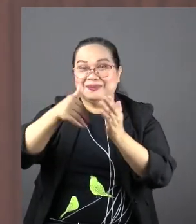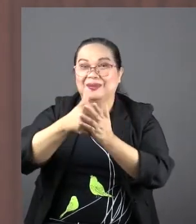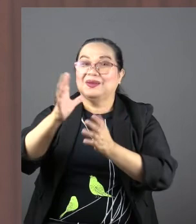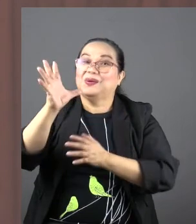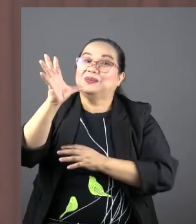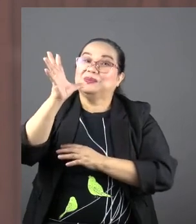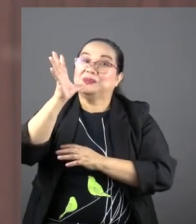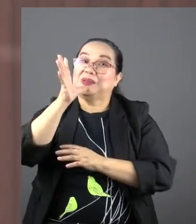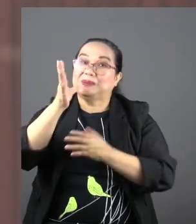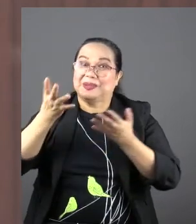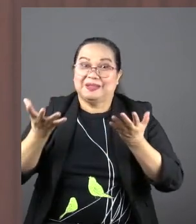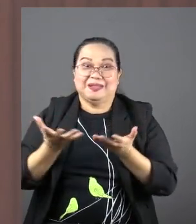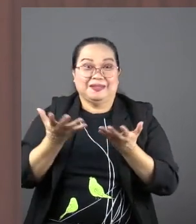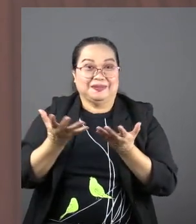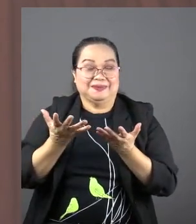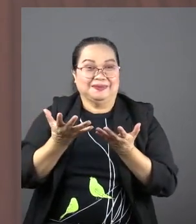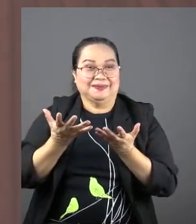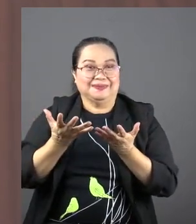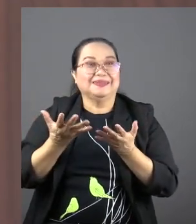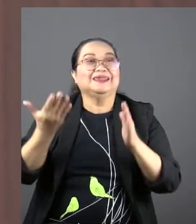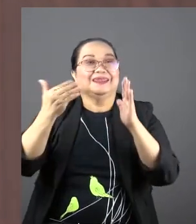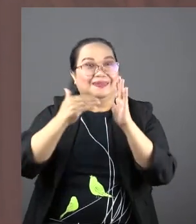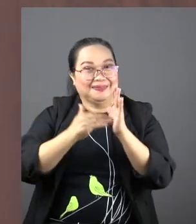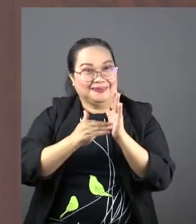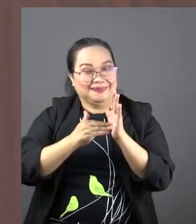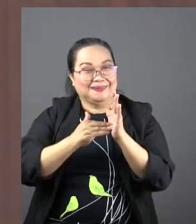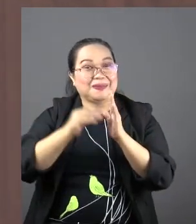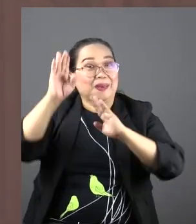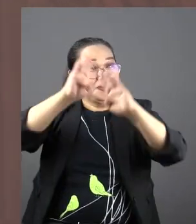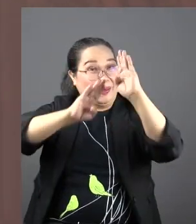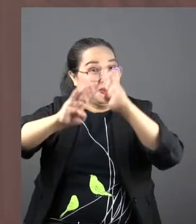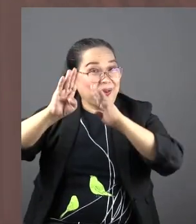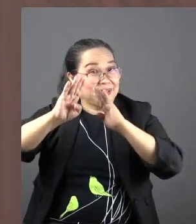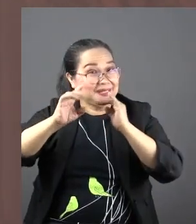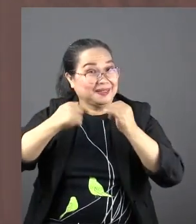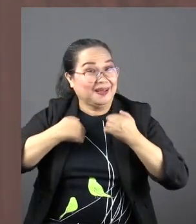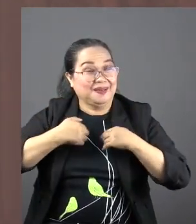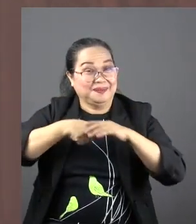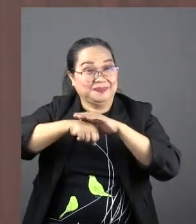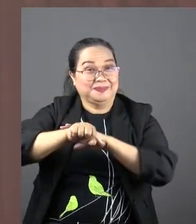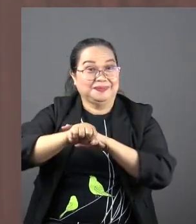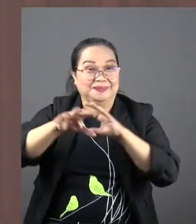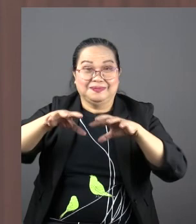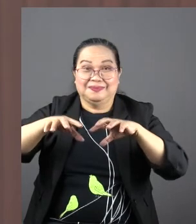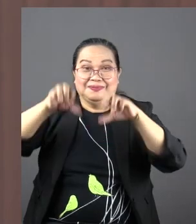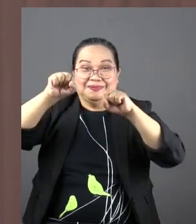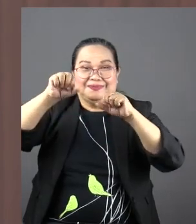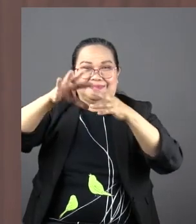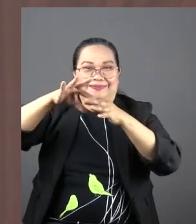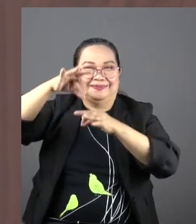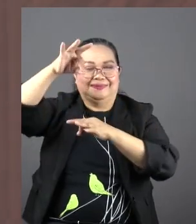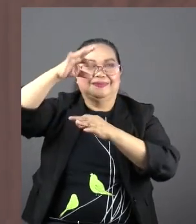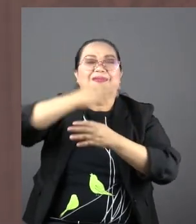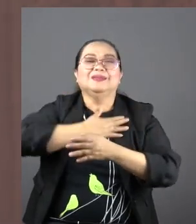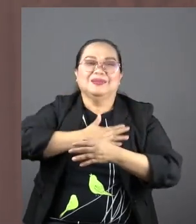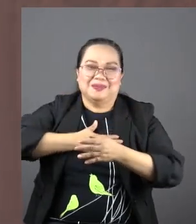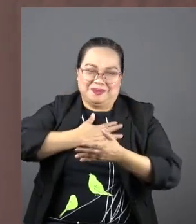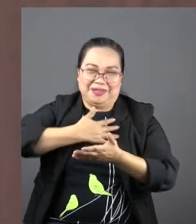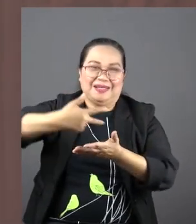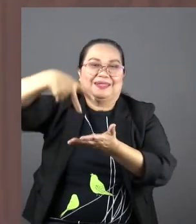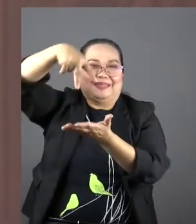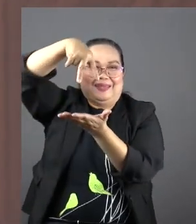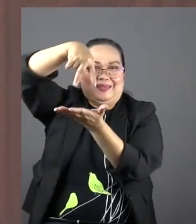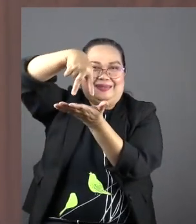mothers who are here, again, biological, adoptive, and spiritual, to please rise,